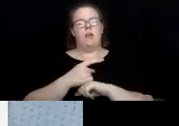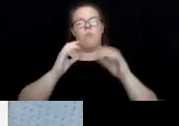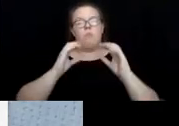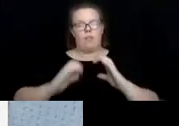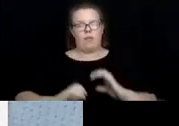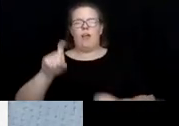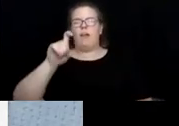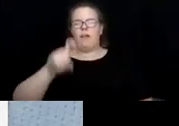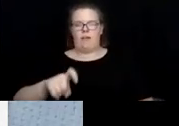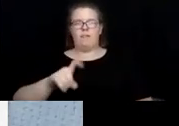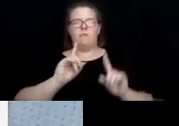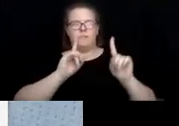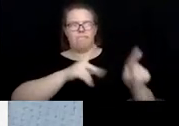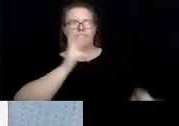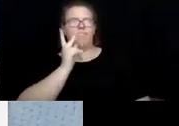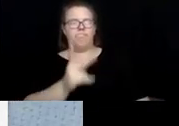would need to be seen by.